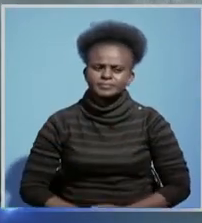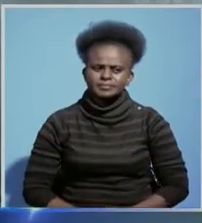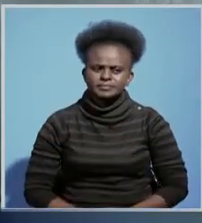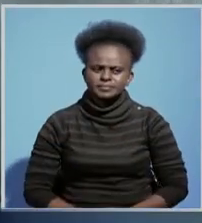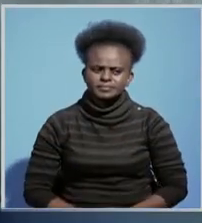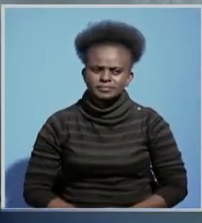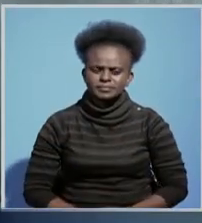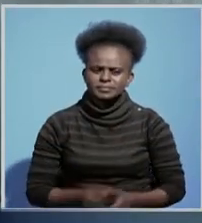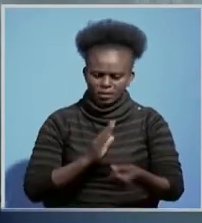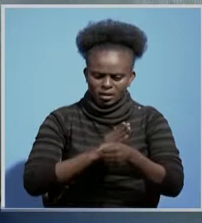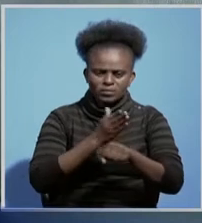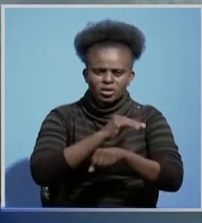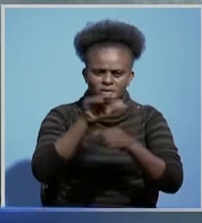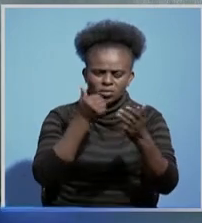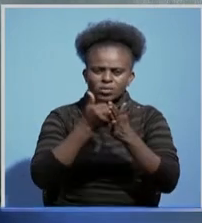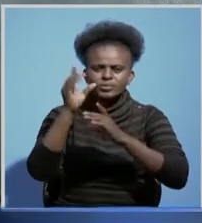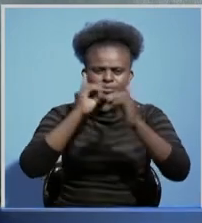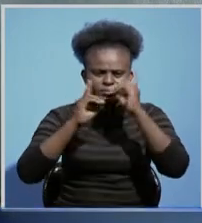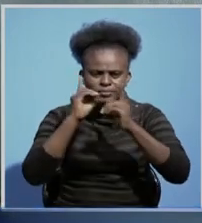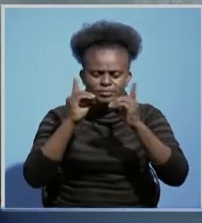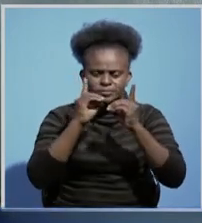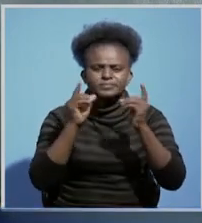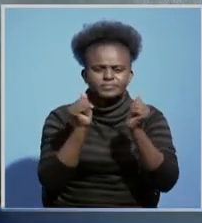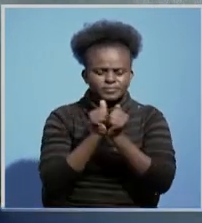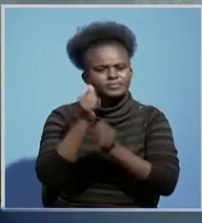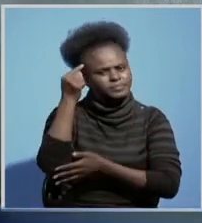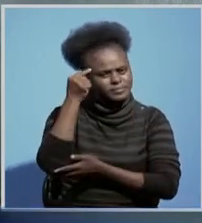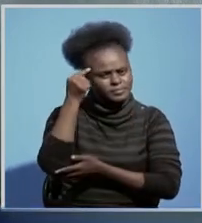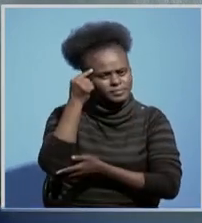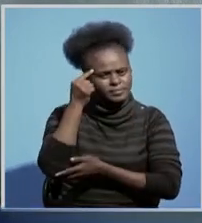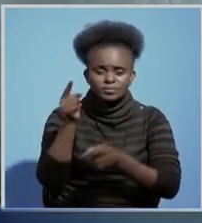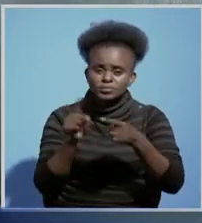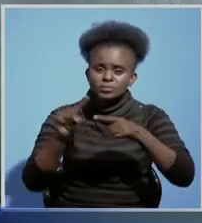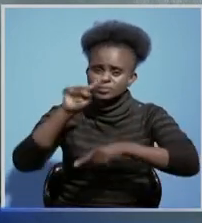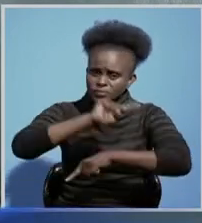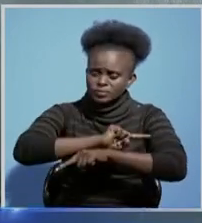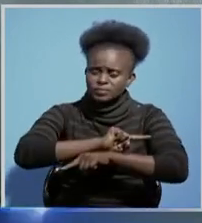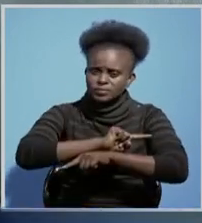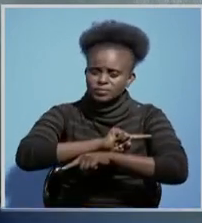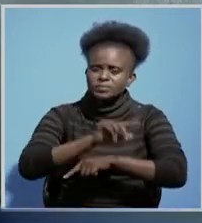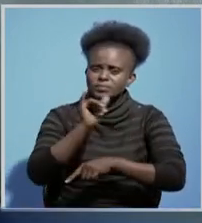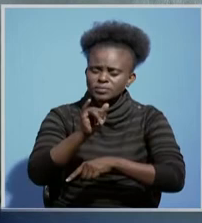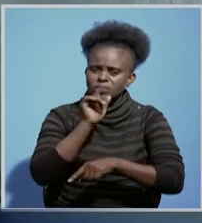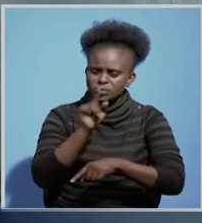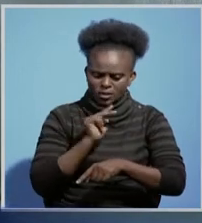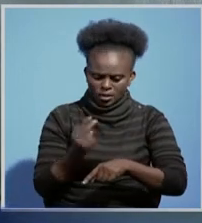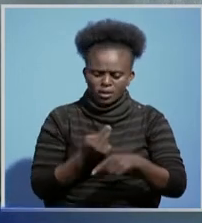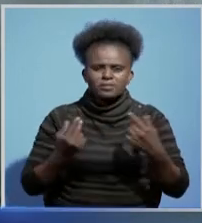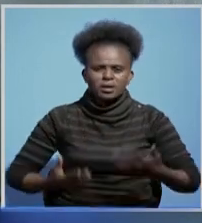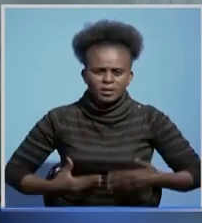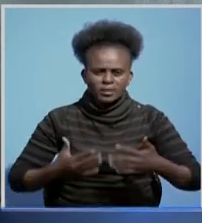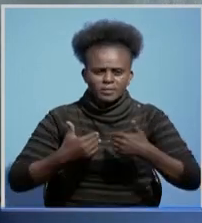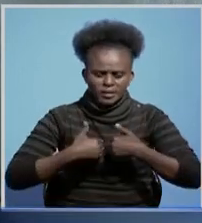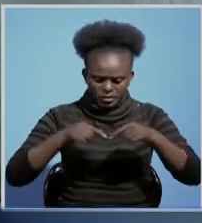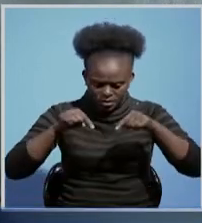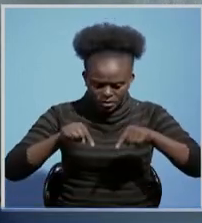Following the engagements which we've had with the government as of today they have pledged that starting this week